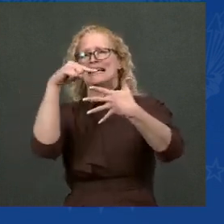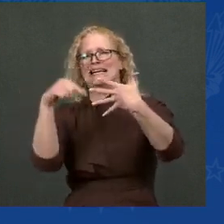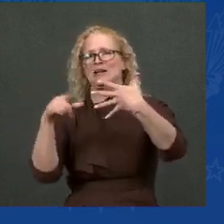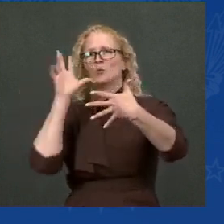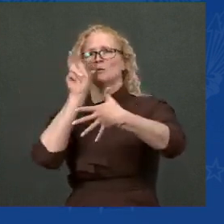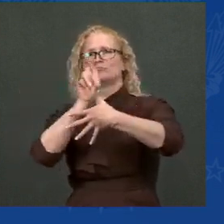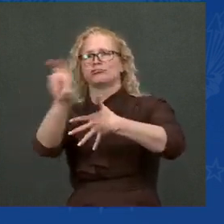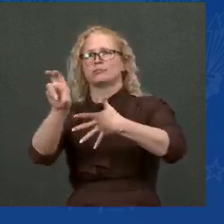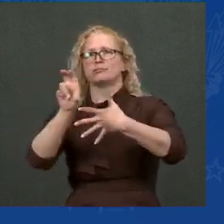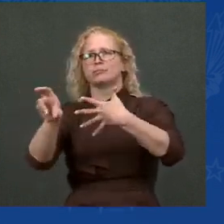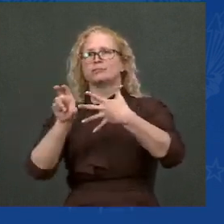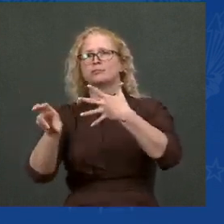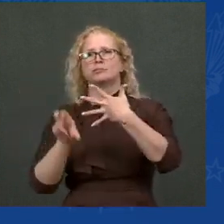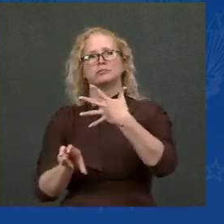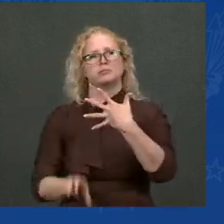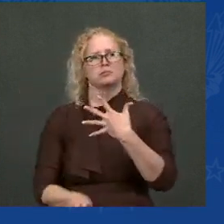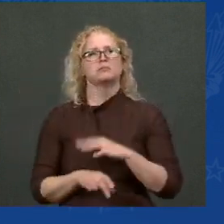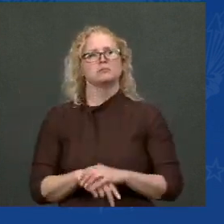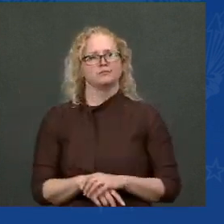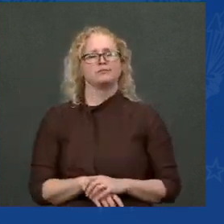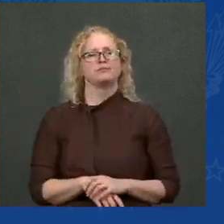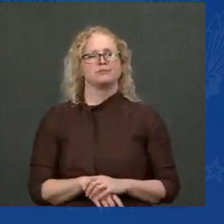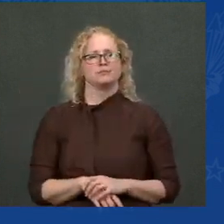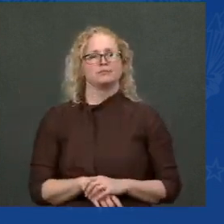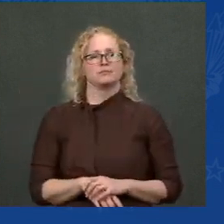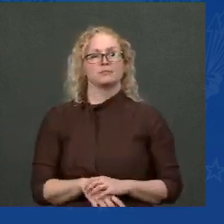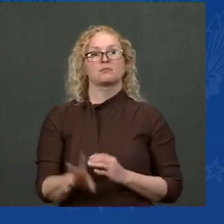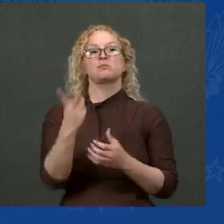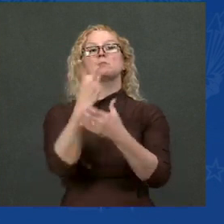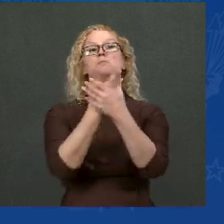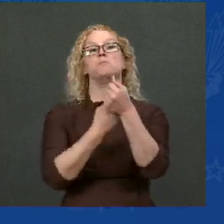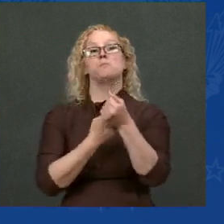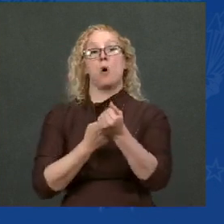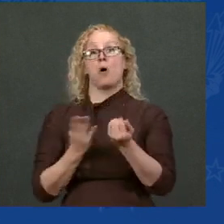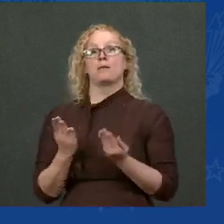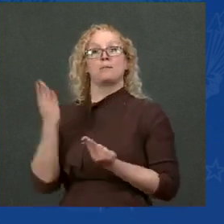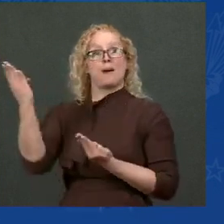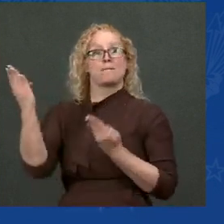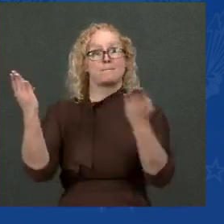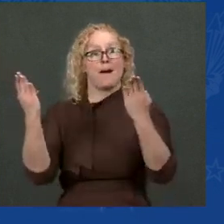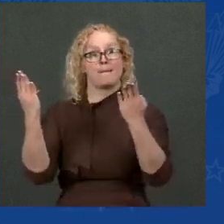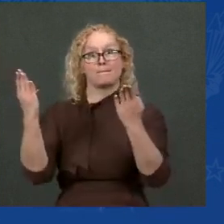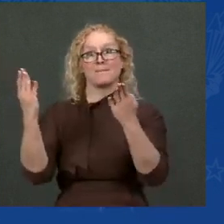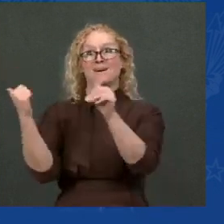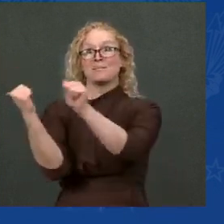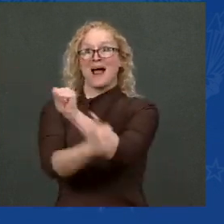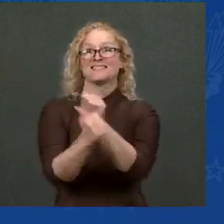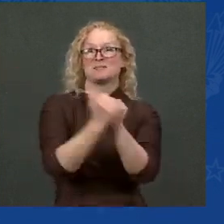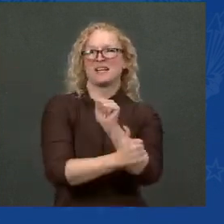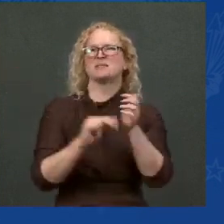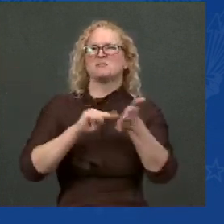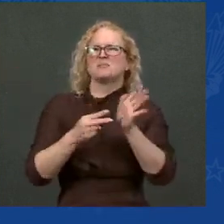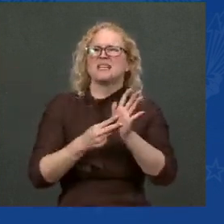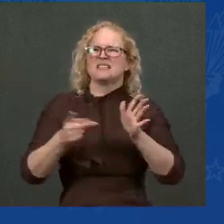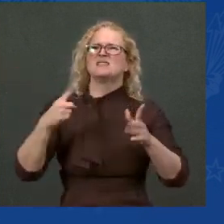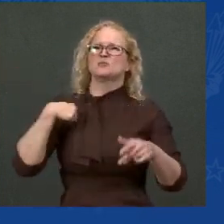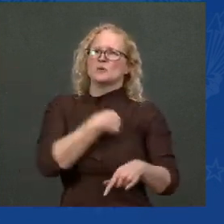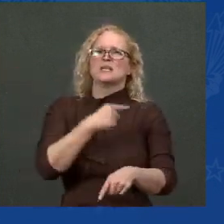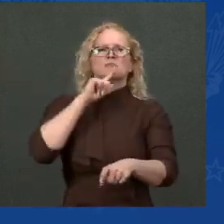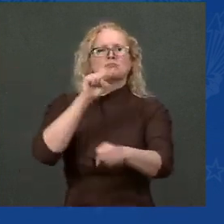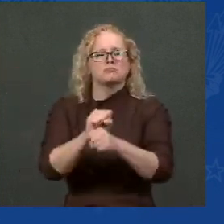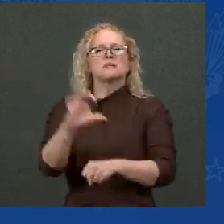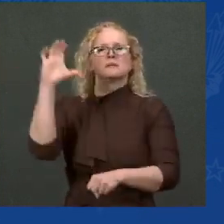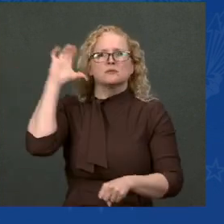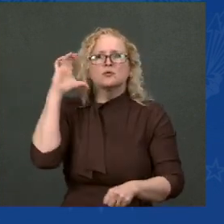hear your voices. We're going to invest in your hopes, help you secure a brighter future for yourself and for your